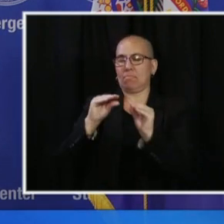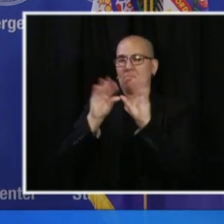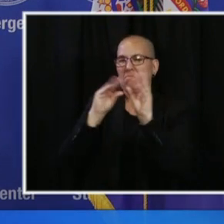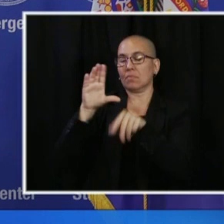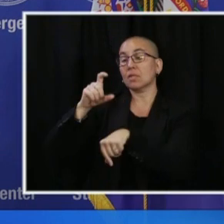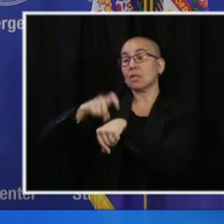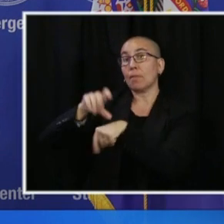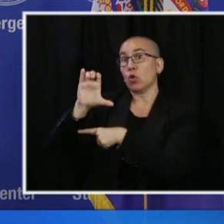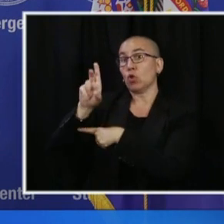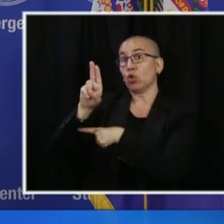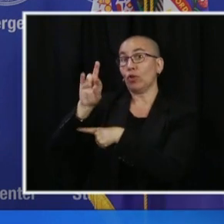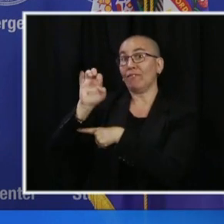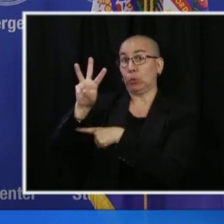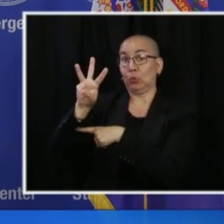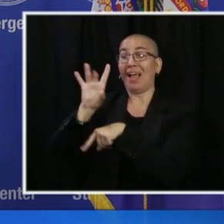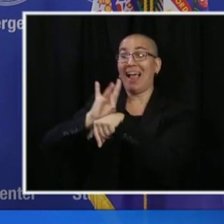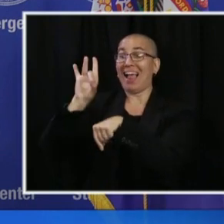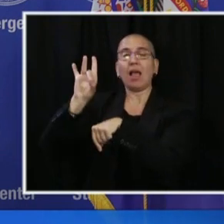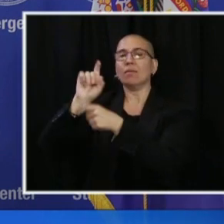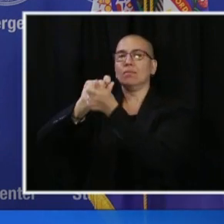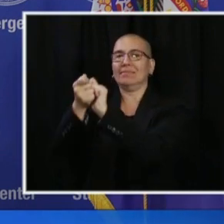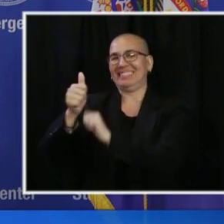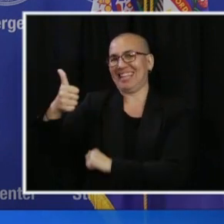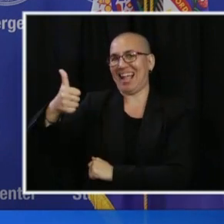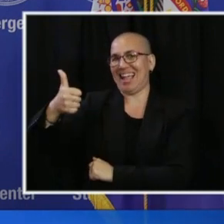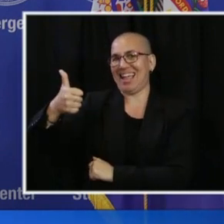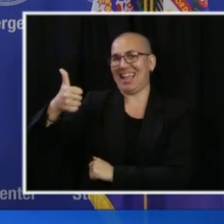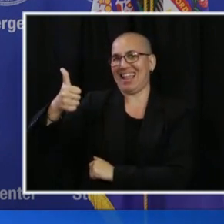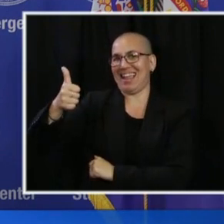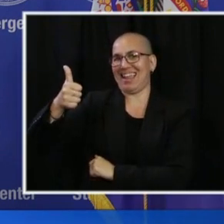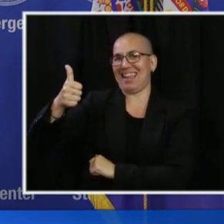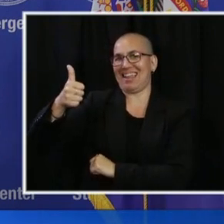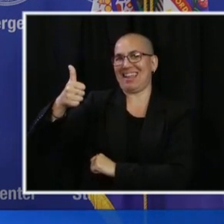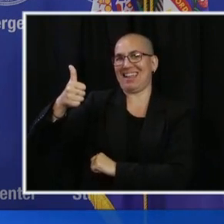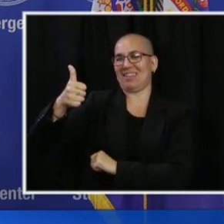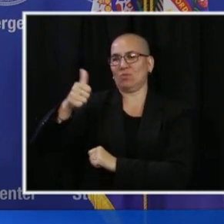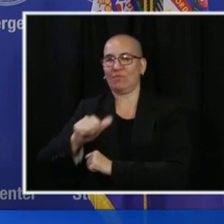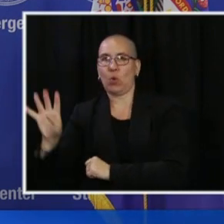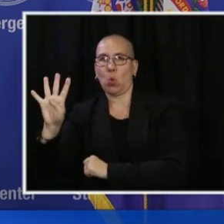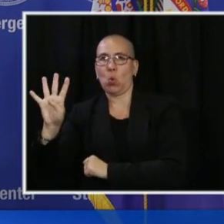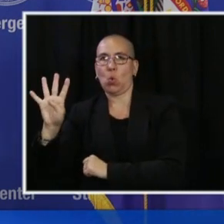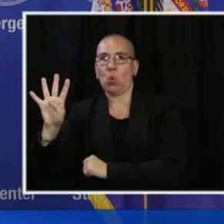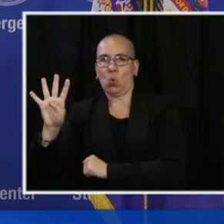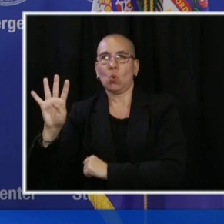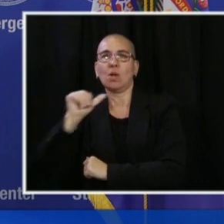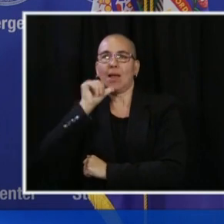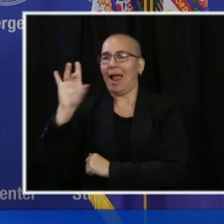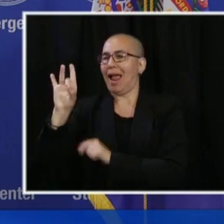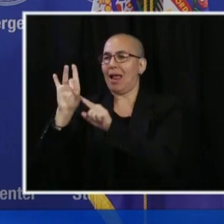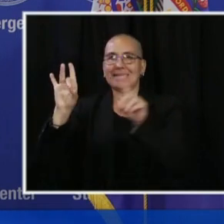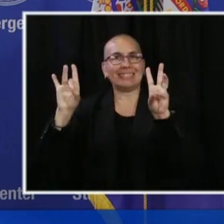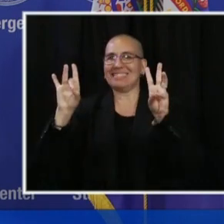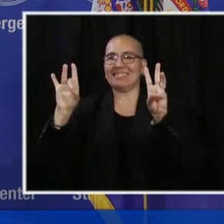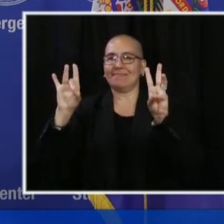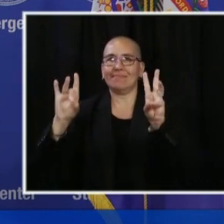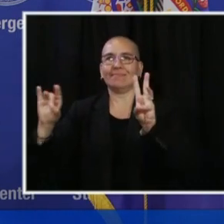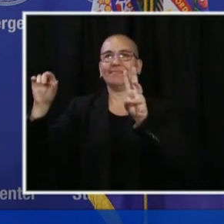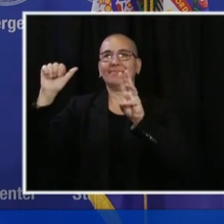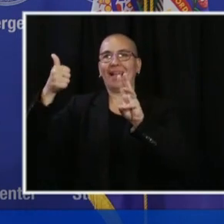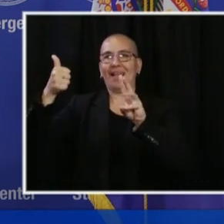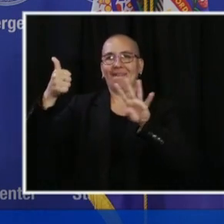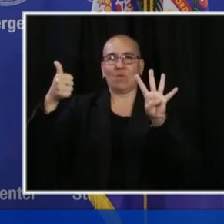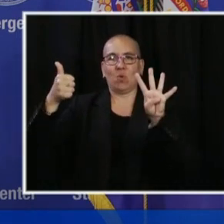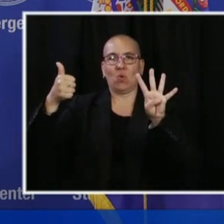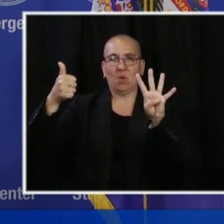And one of the reasons in this is, is Minnesotans have taken charge of this. The only way these things work is what we've seen the last two nights. The vast